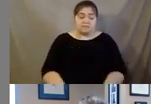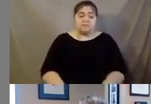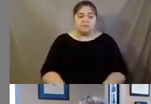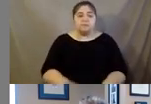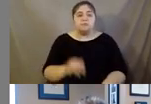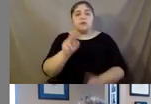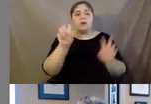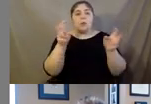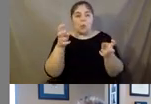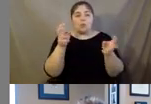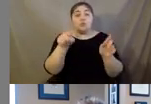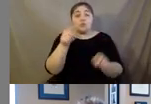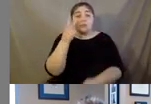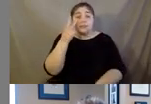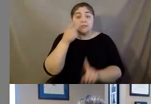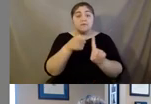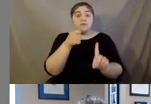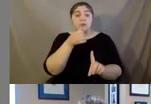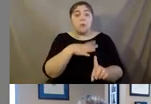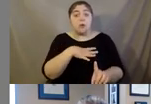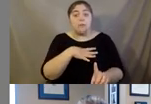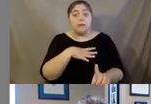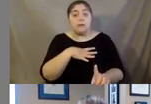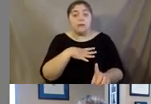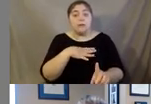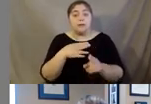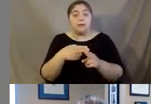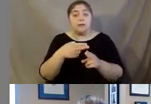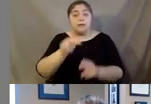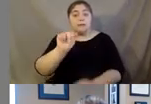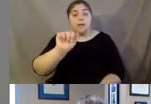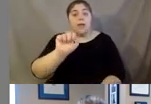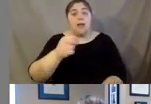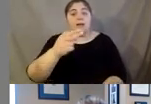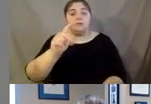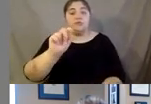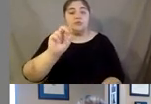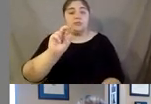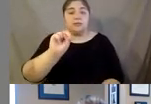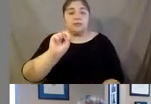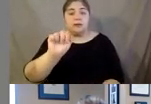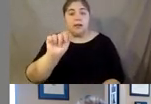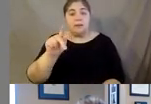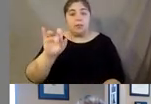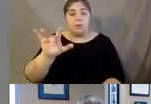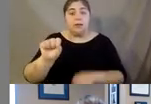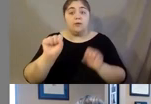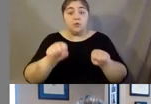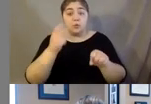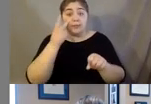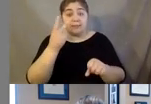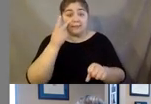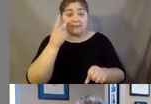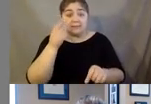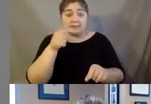is from, um, a woman, I think it's a woman named Ashton Applewhite. Um, and you can look up the website, this chair